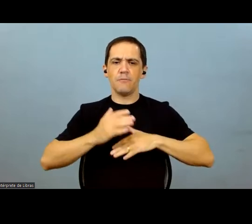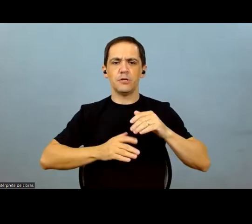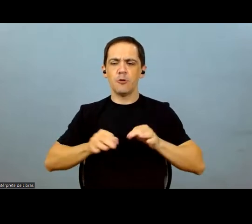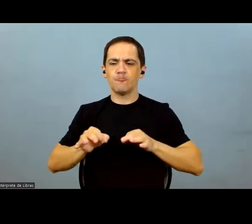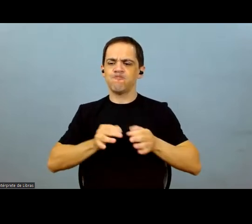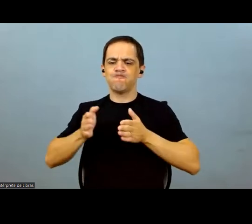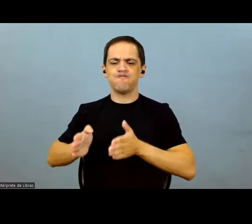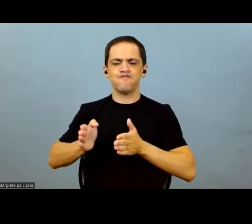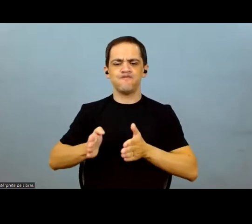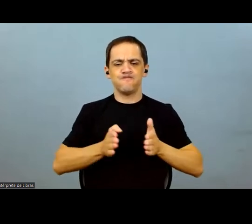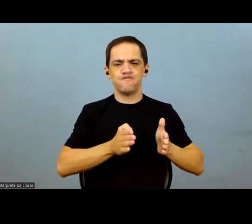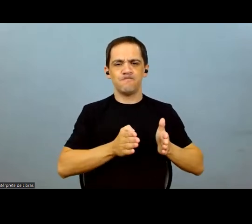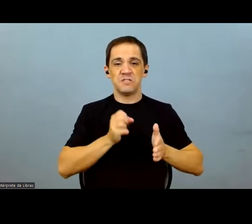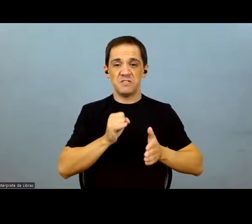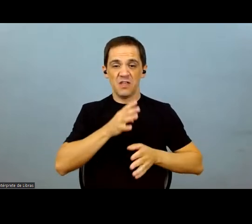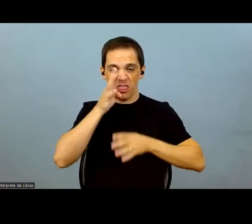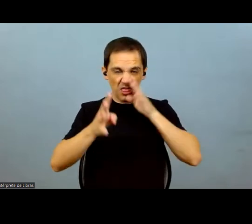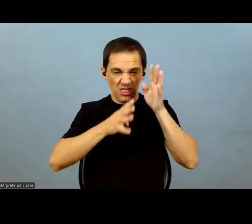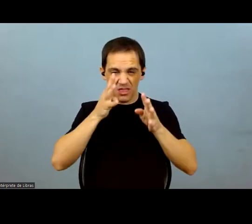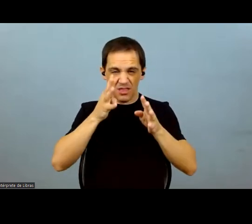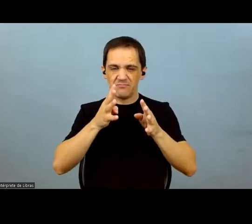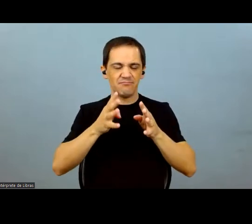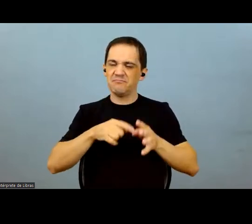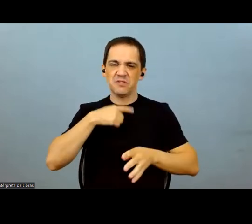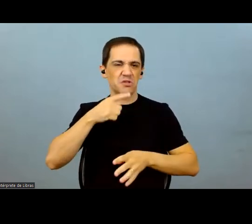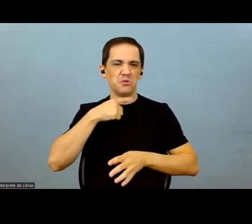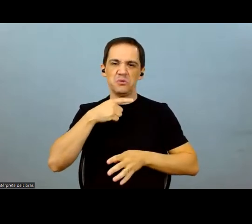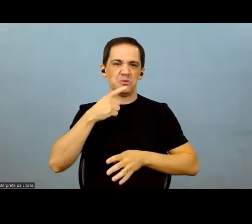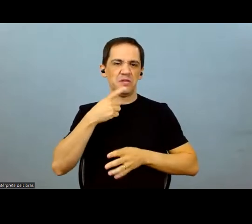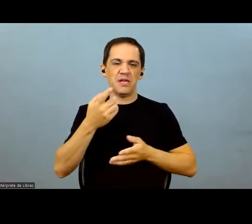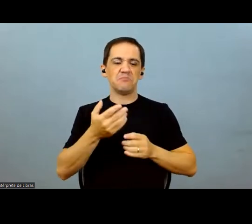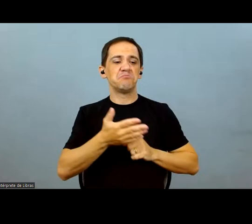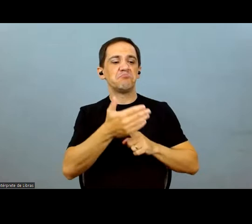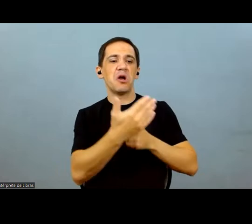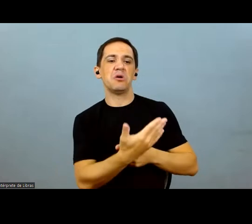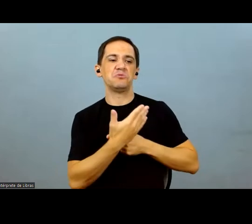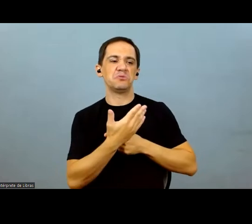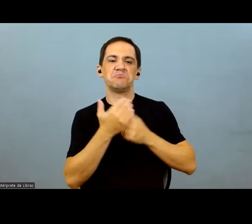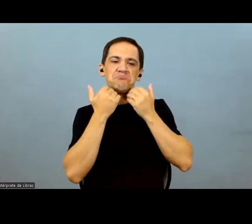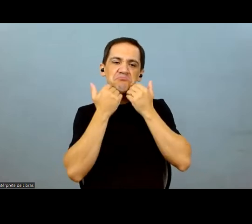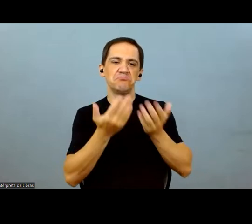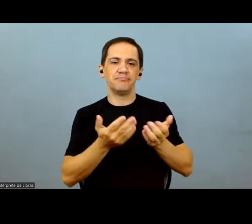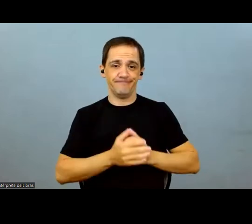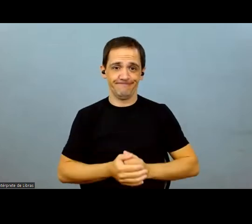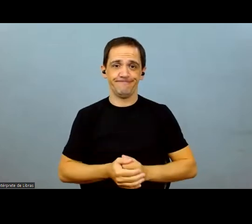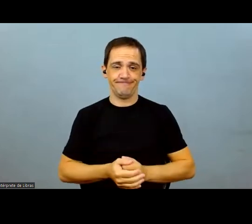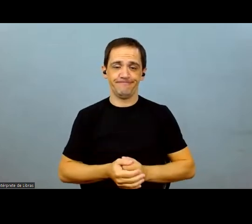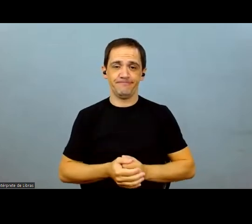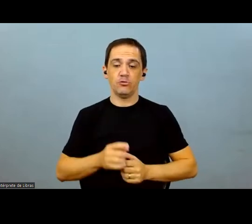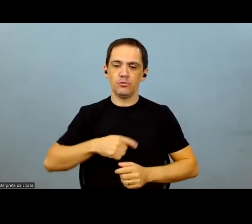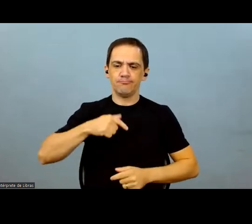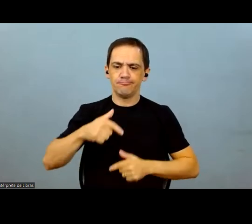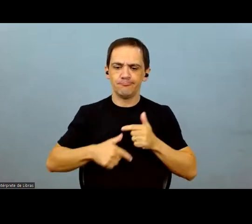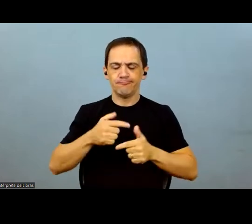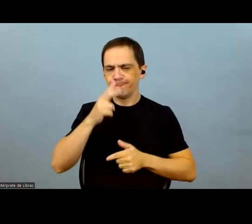need of knowledgeable professionals and staff. Otherwise, we won't be able to seize the benefits